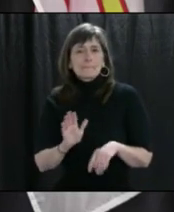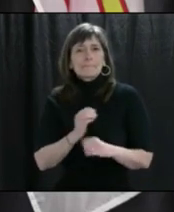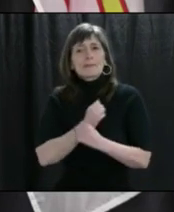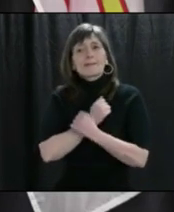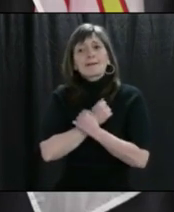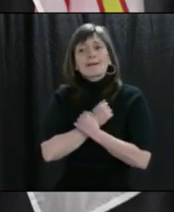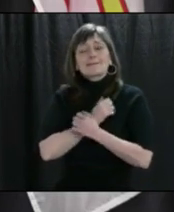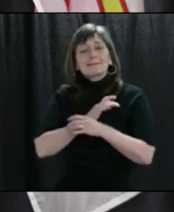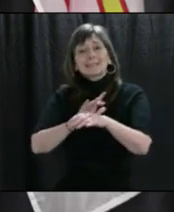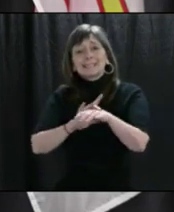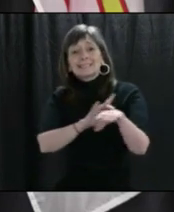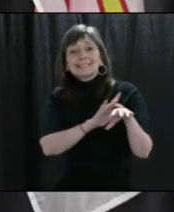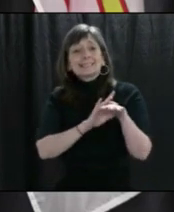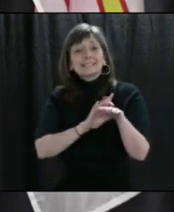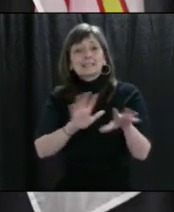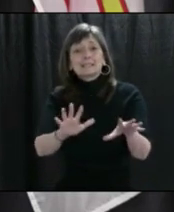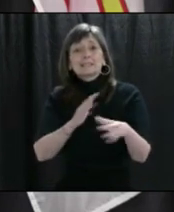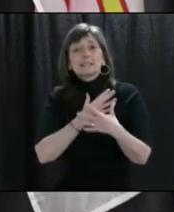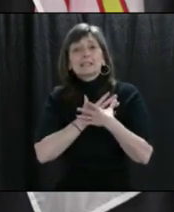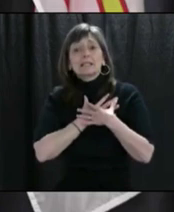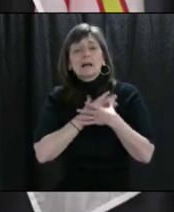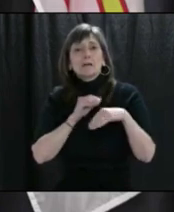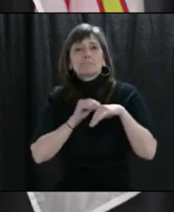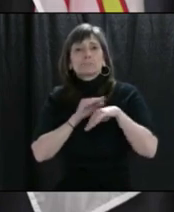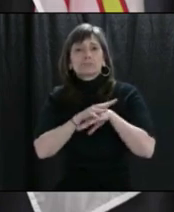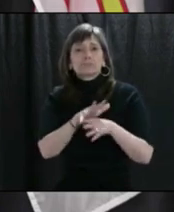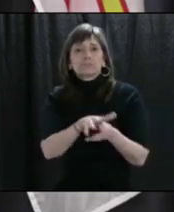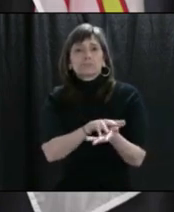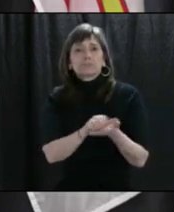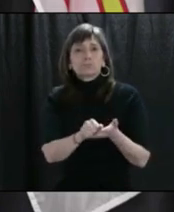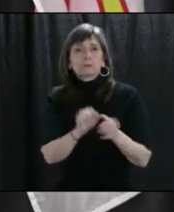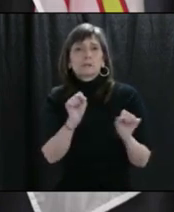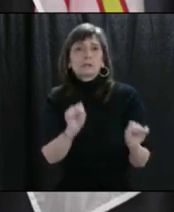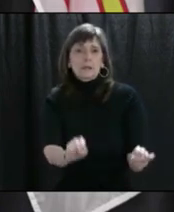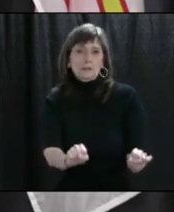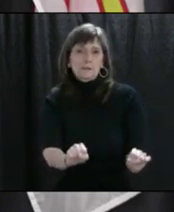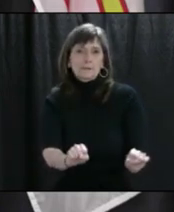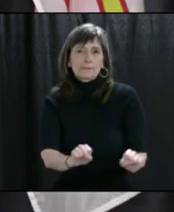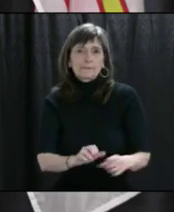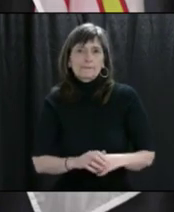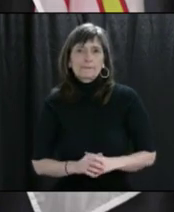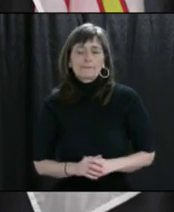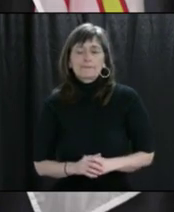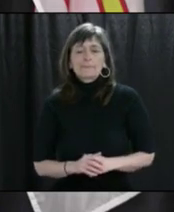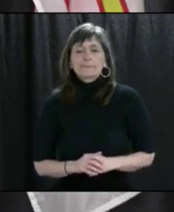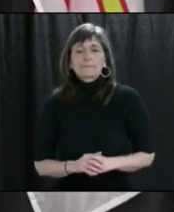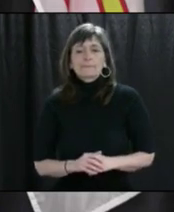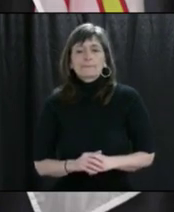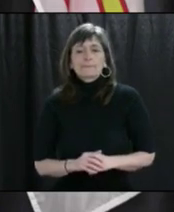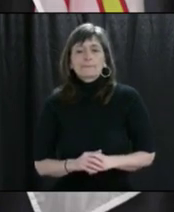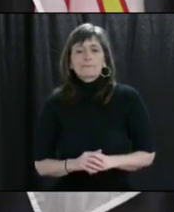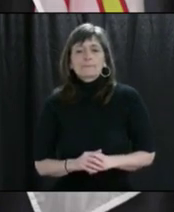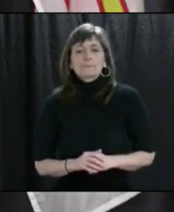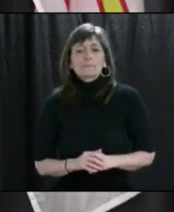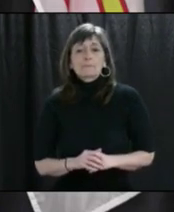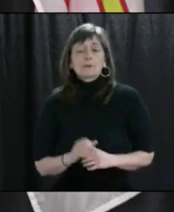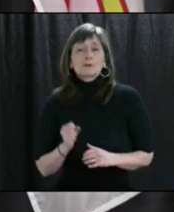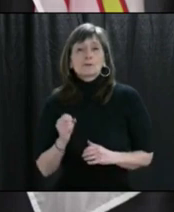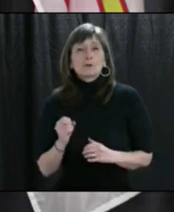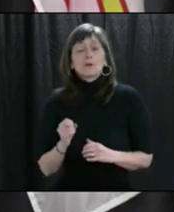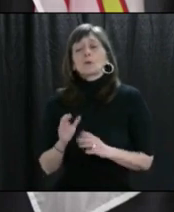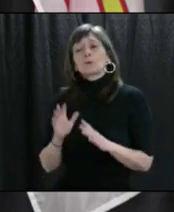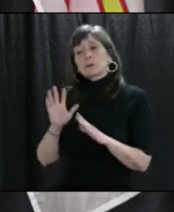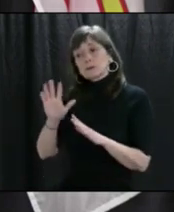kind touch can do more damage than good. So we also ask that you keep this